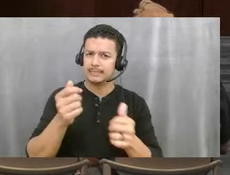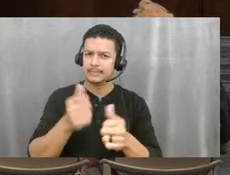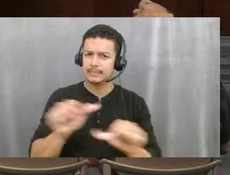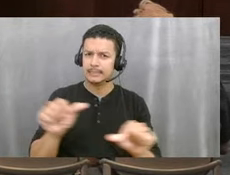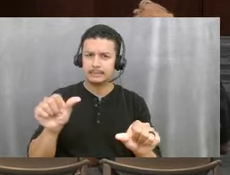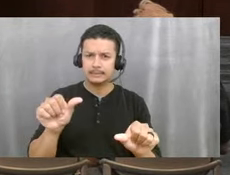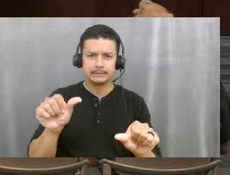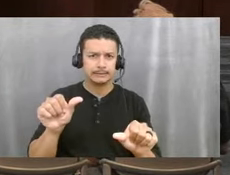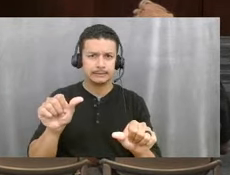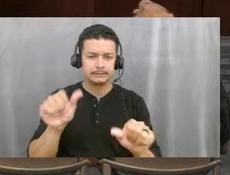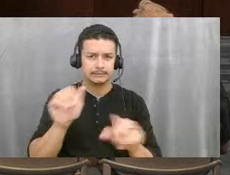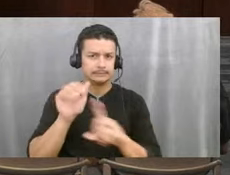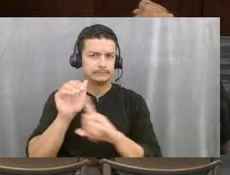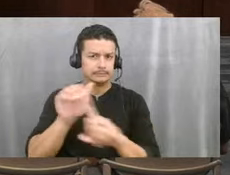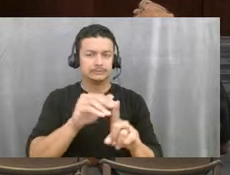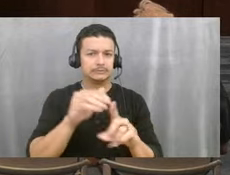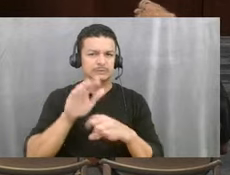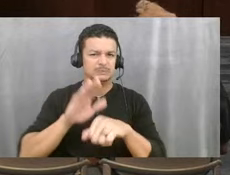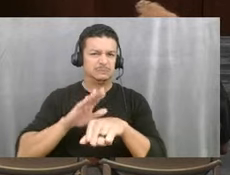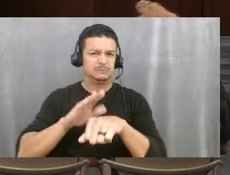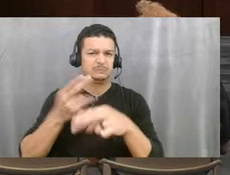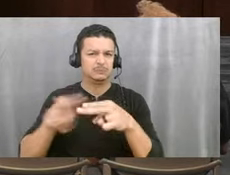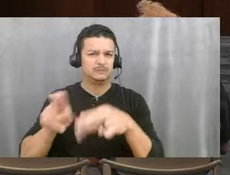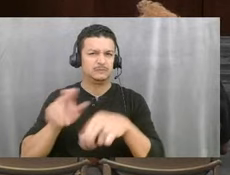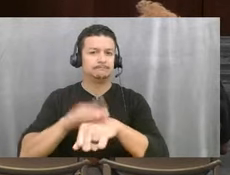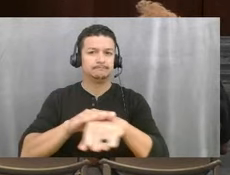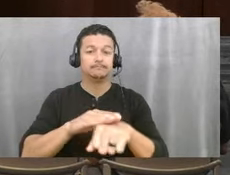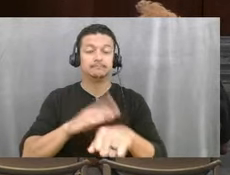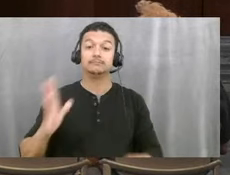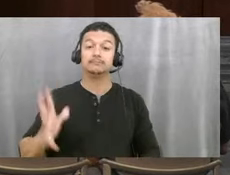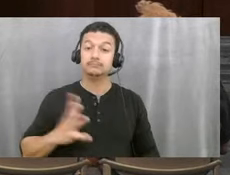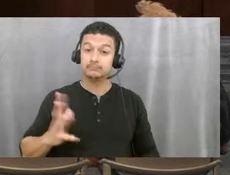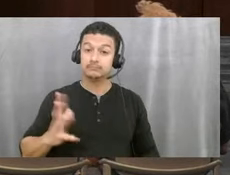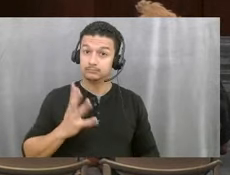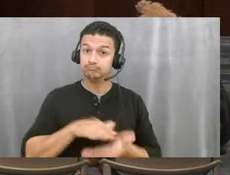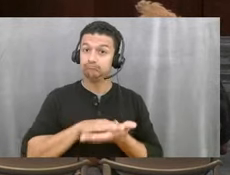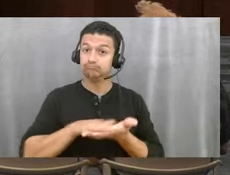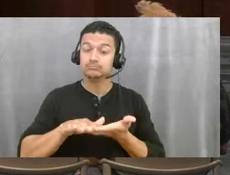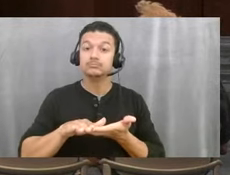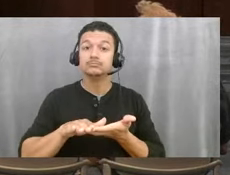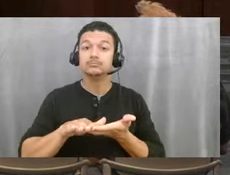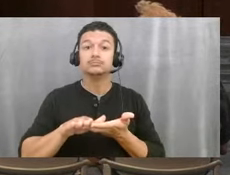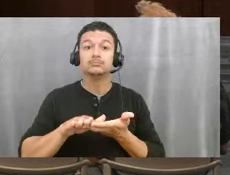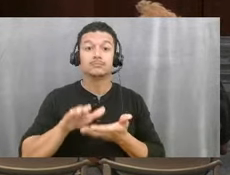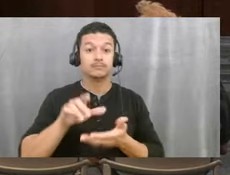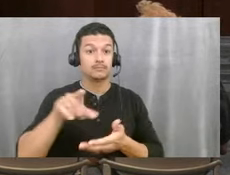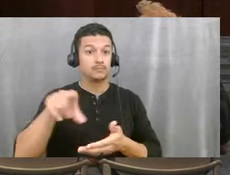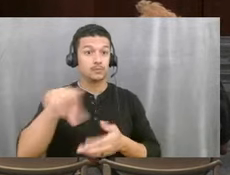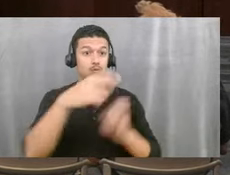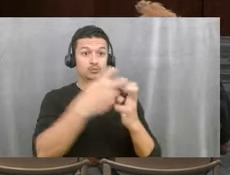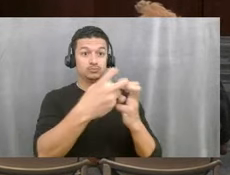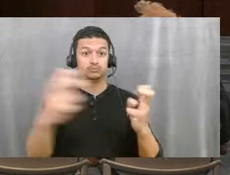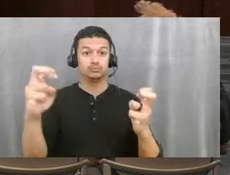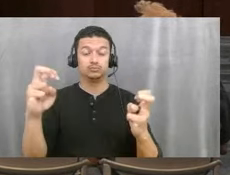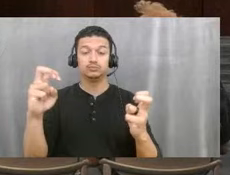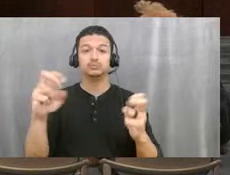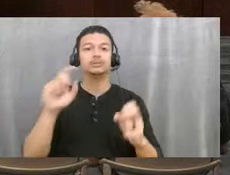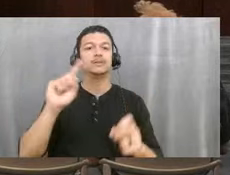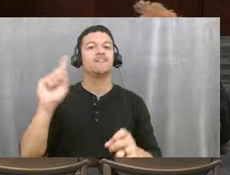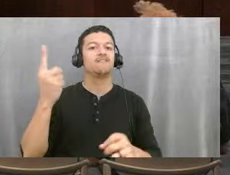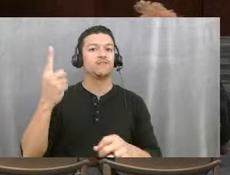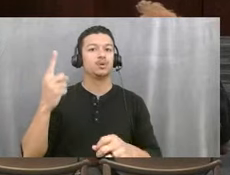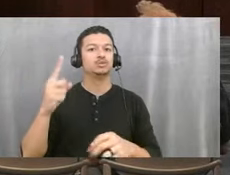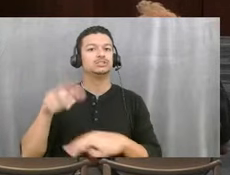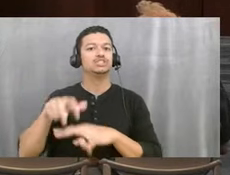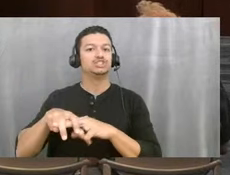of our rules of civility and decorum. Officials must first be addressed by the chair and not interrupt a speaker. Public comments